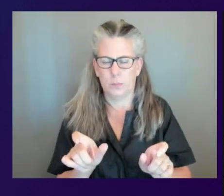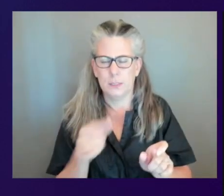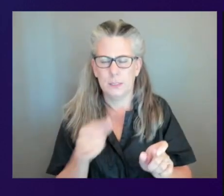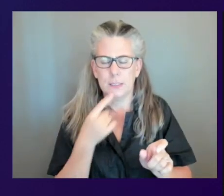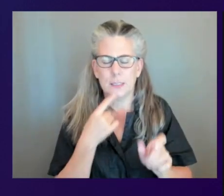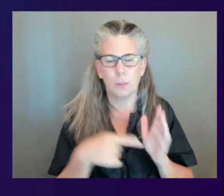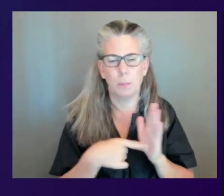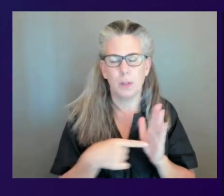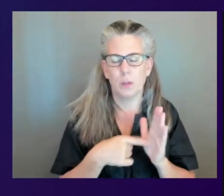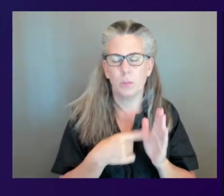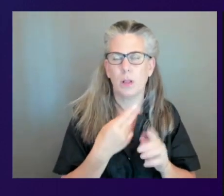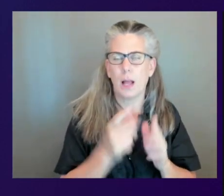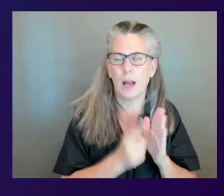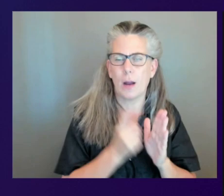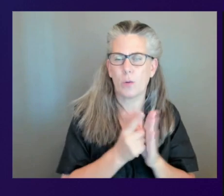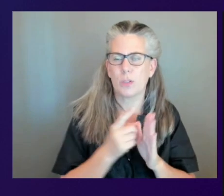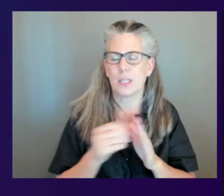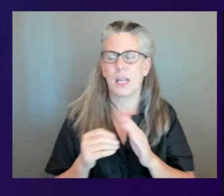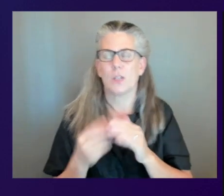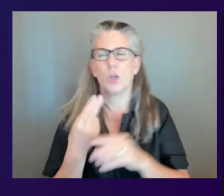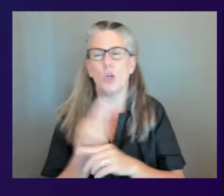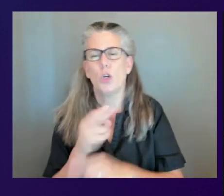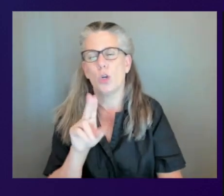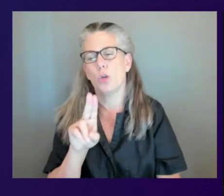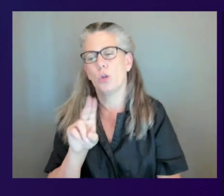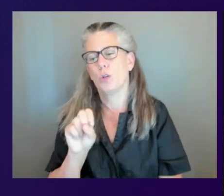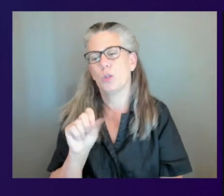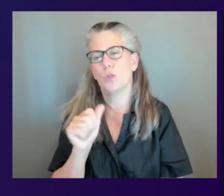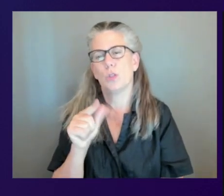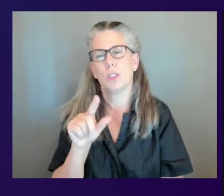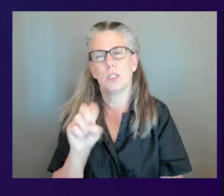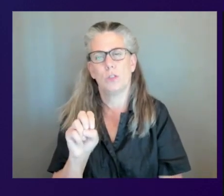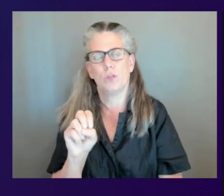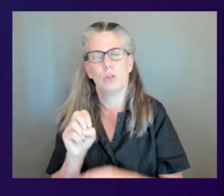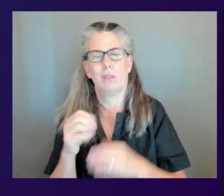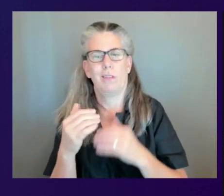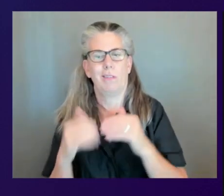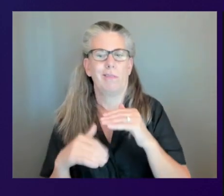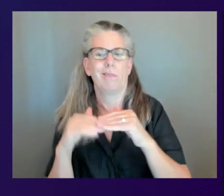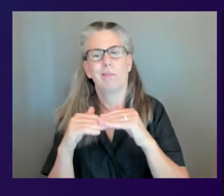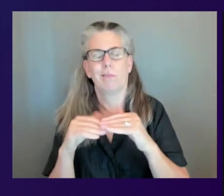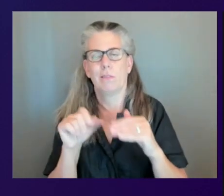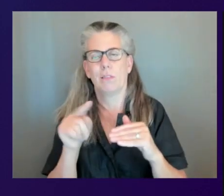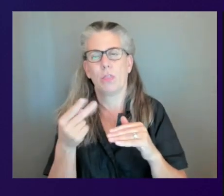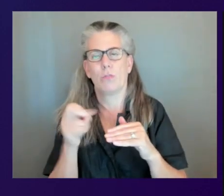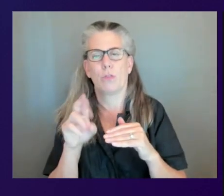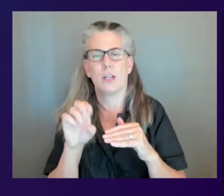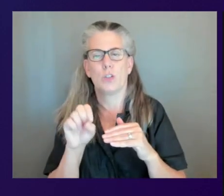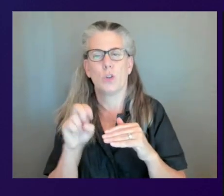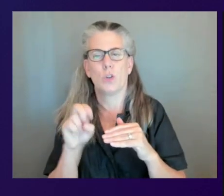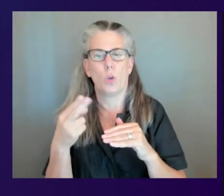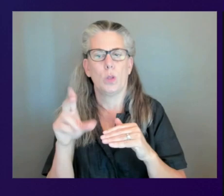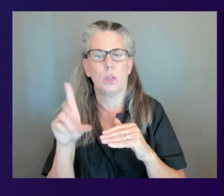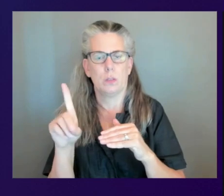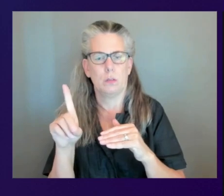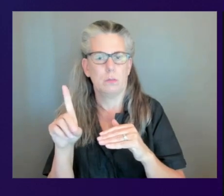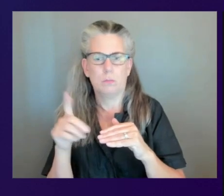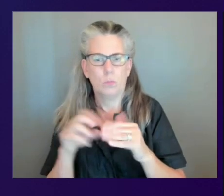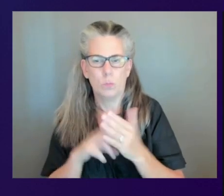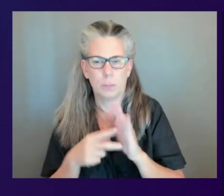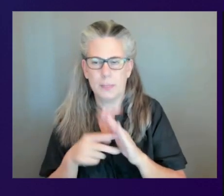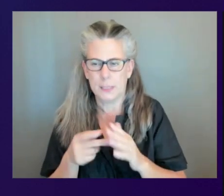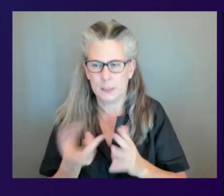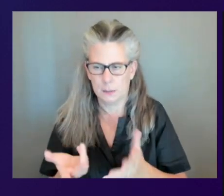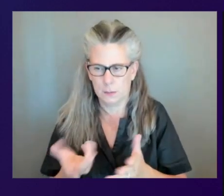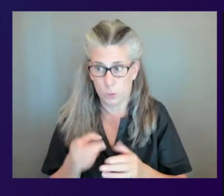threshold how do we set the usage threshold is that something that we set or the system sets it yeah so you can customize that if you'd